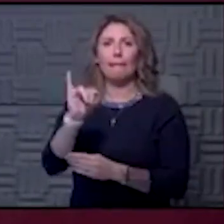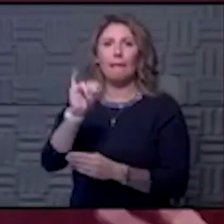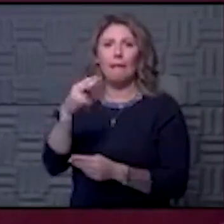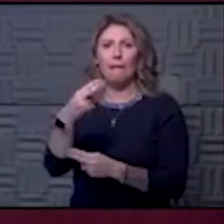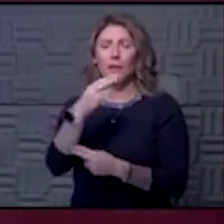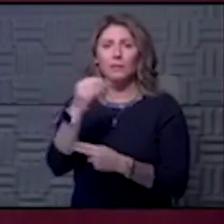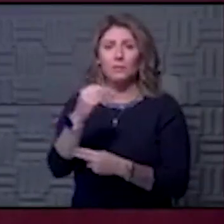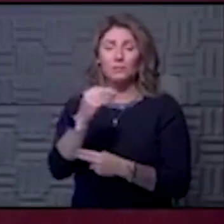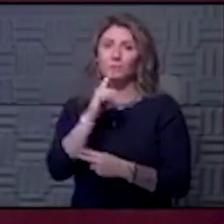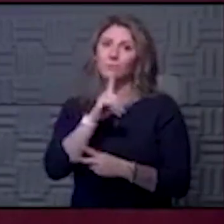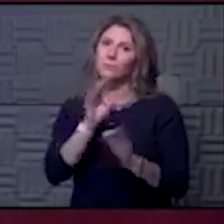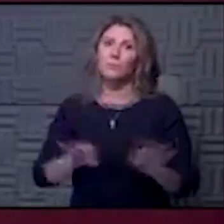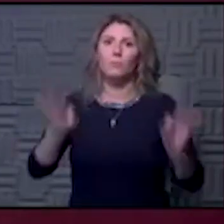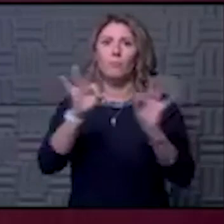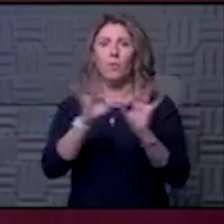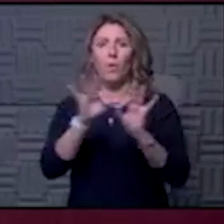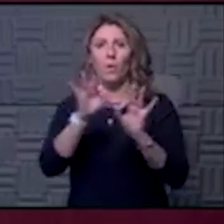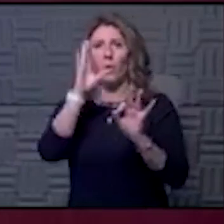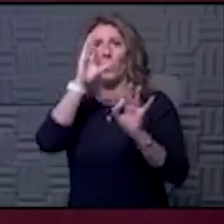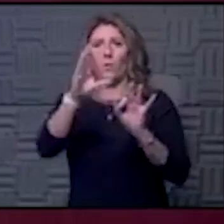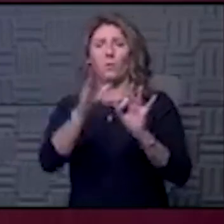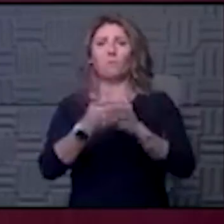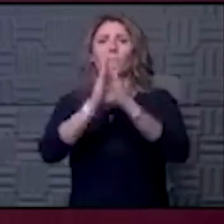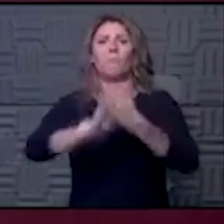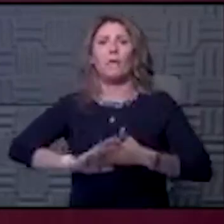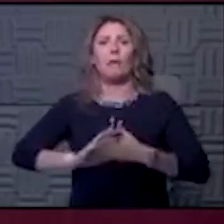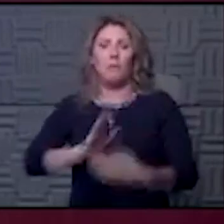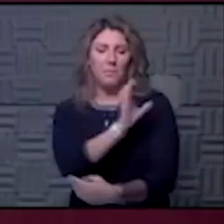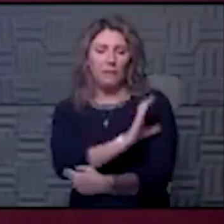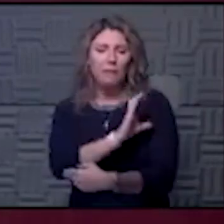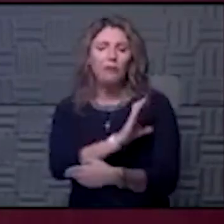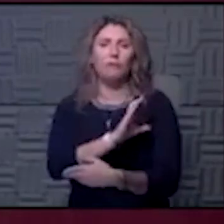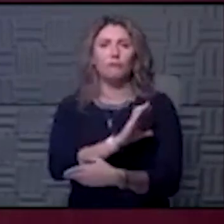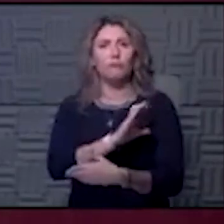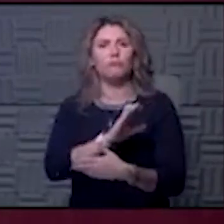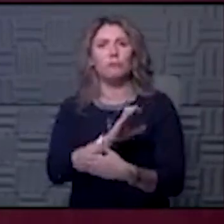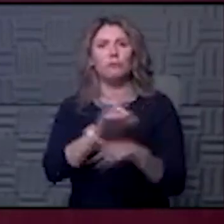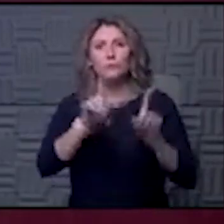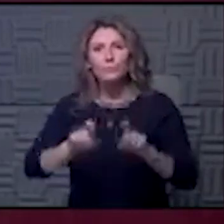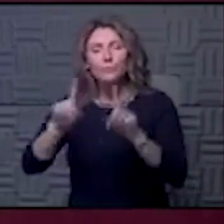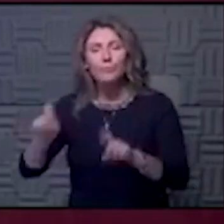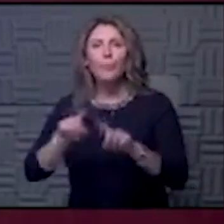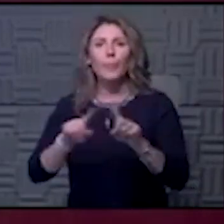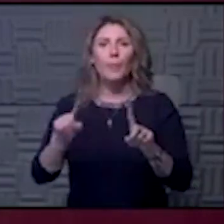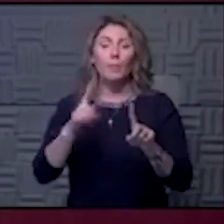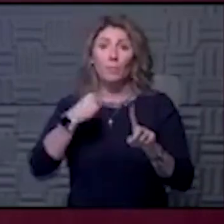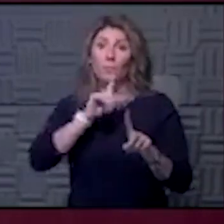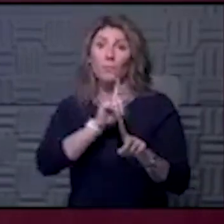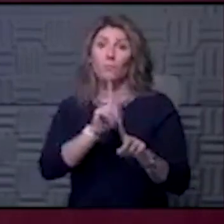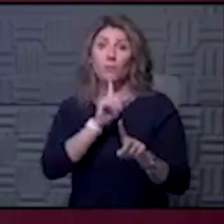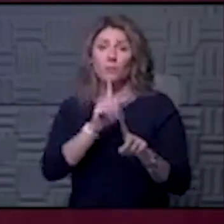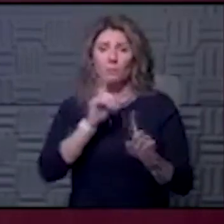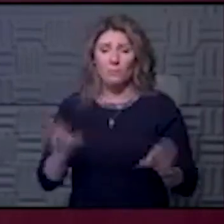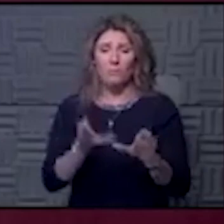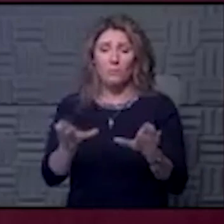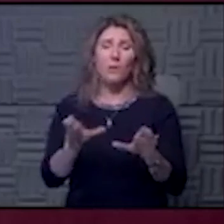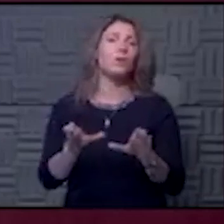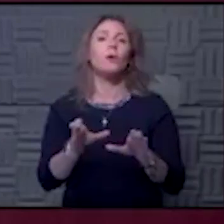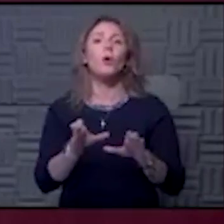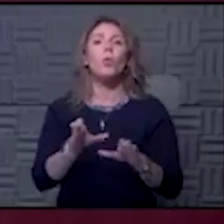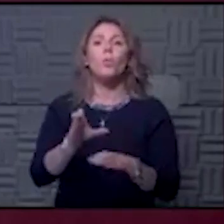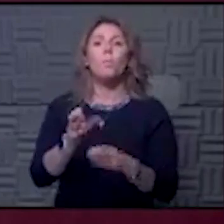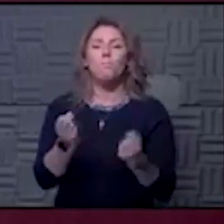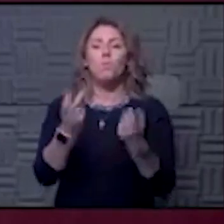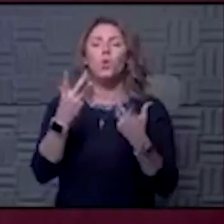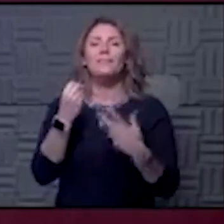translates later on or soon later on into clinical trials. But we're also now very active in NIH multi-center clinical trials,